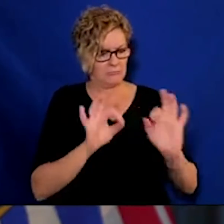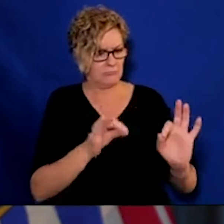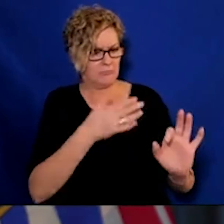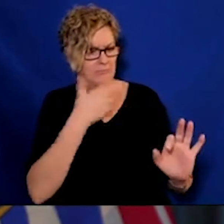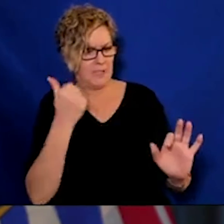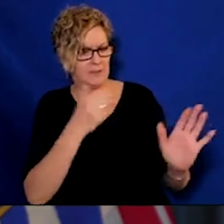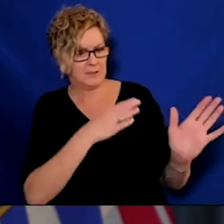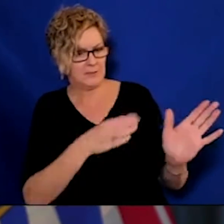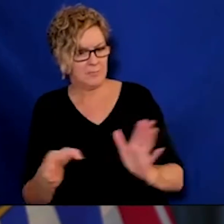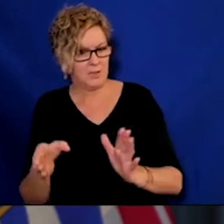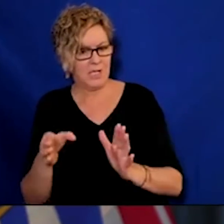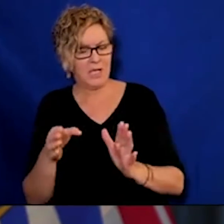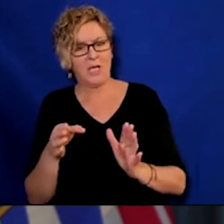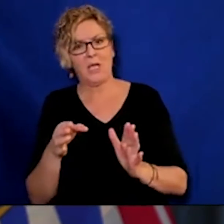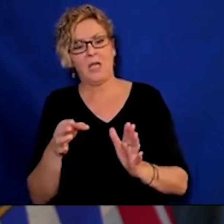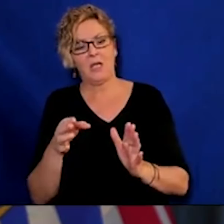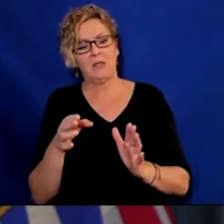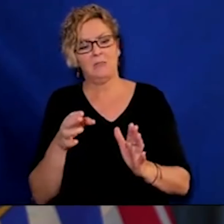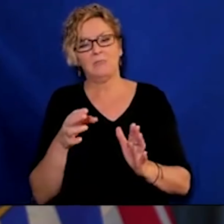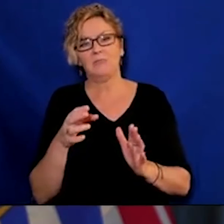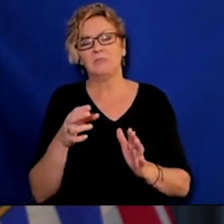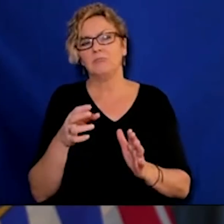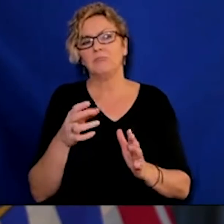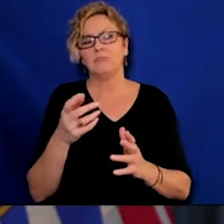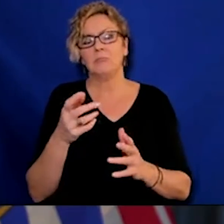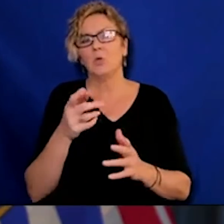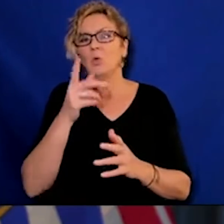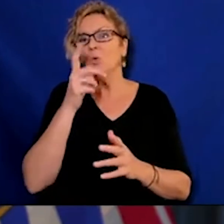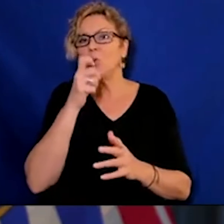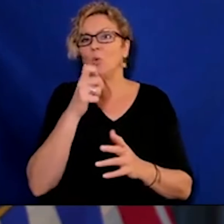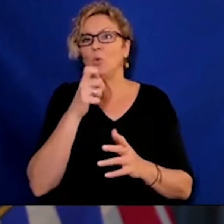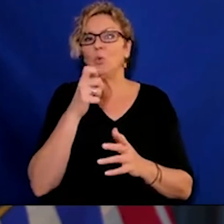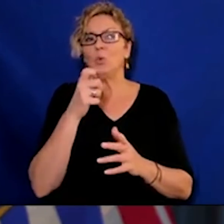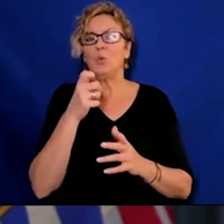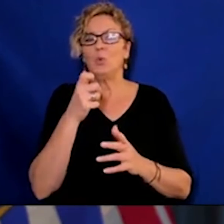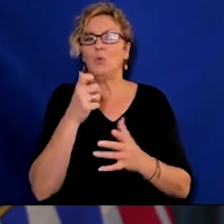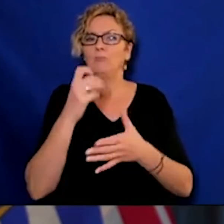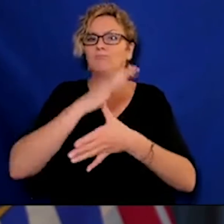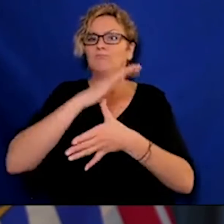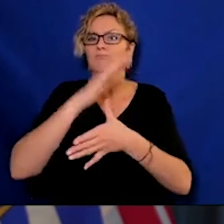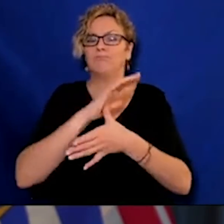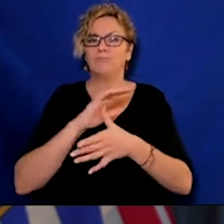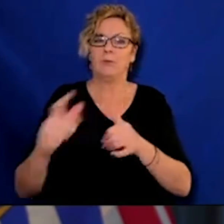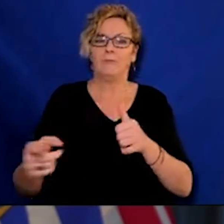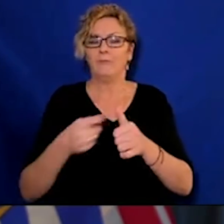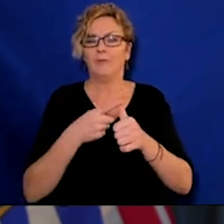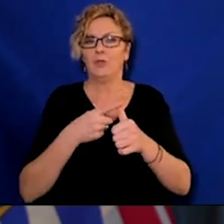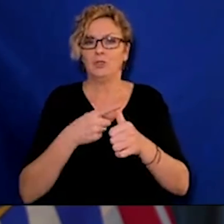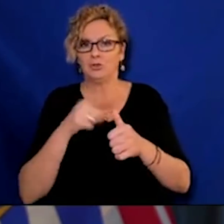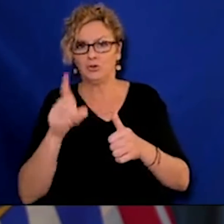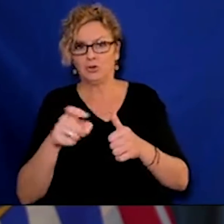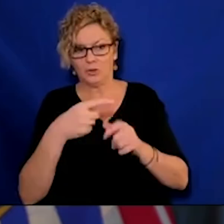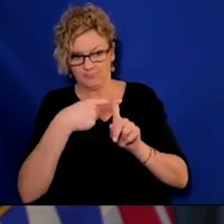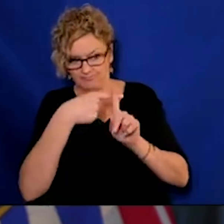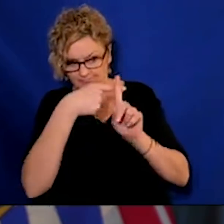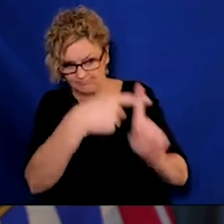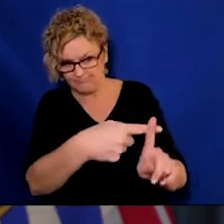for many years about who are the target populations who will benefit most from vaccine